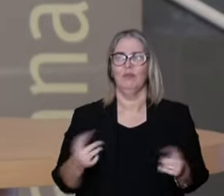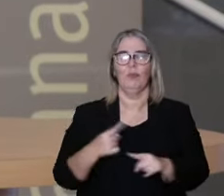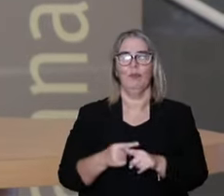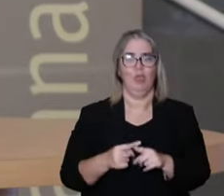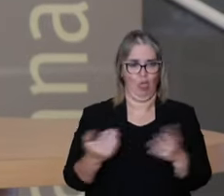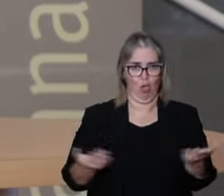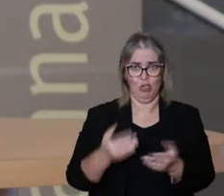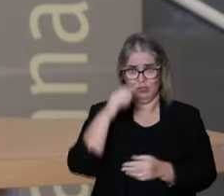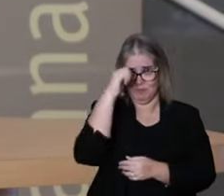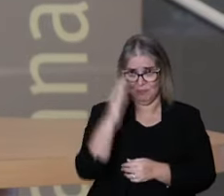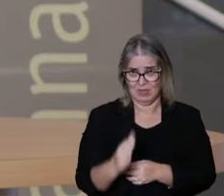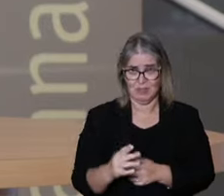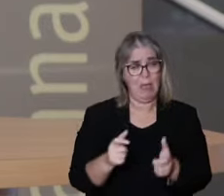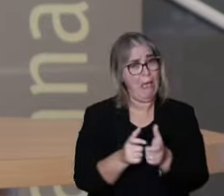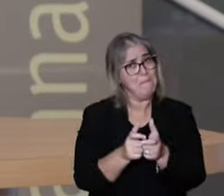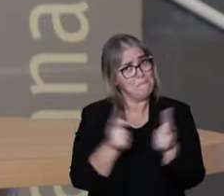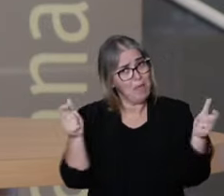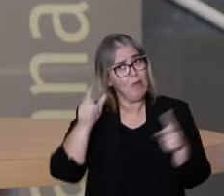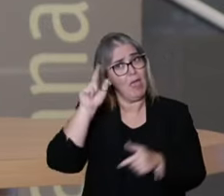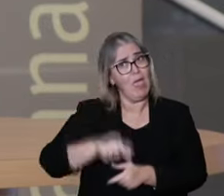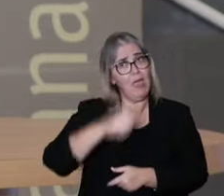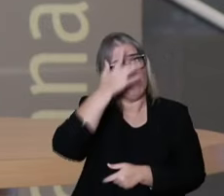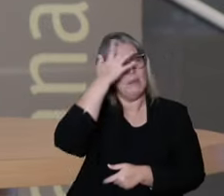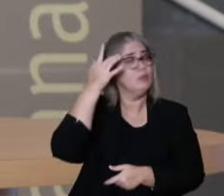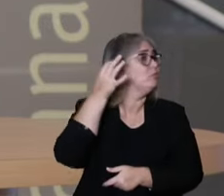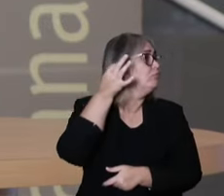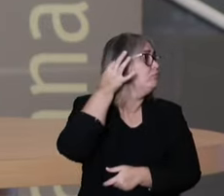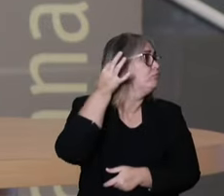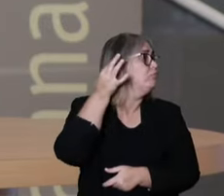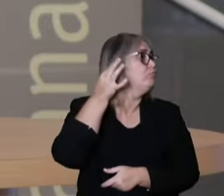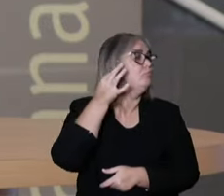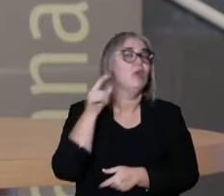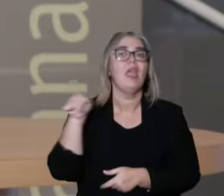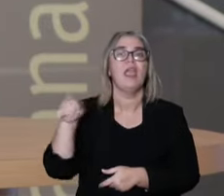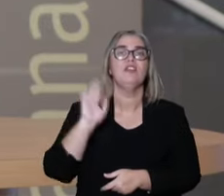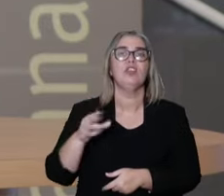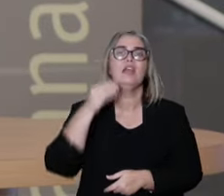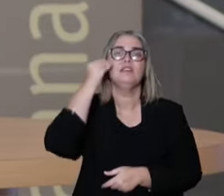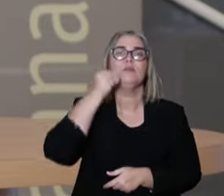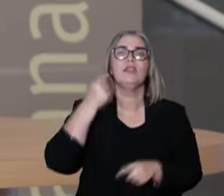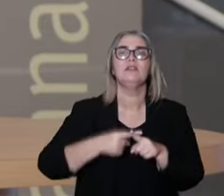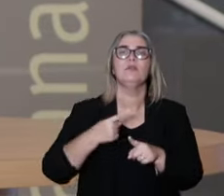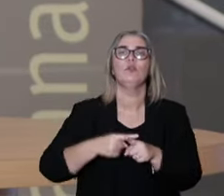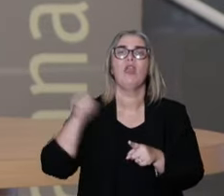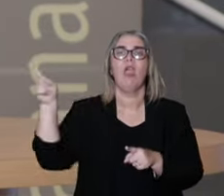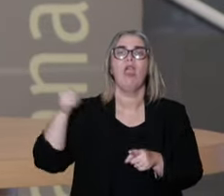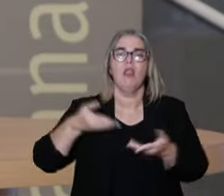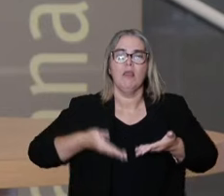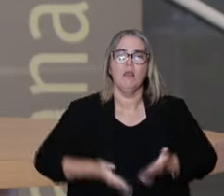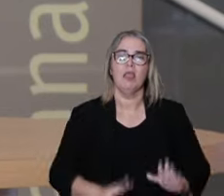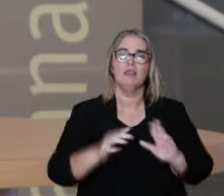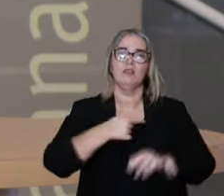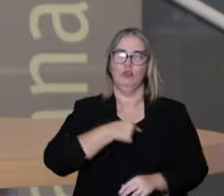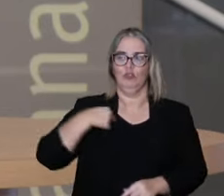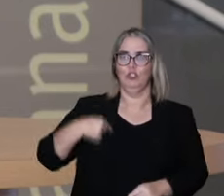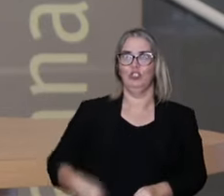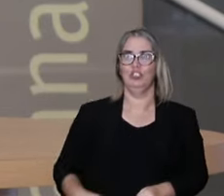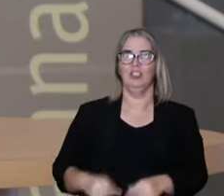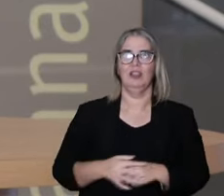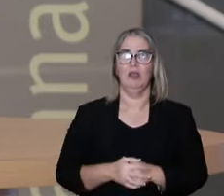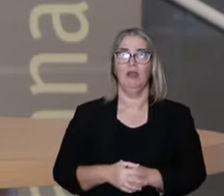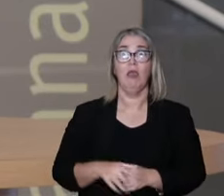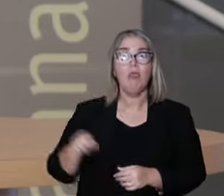big part of the practitioners of acupuncture in Brazil are immigrants from Chinese, Japanese